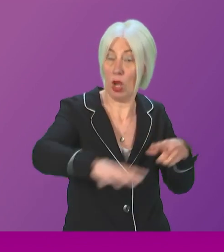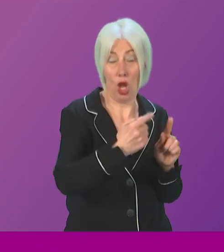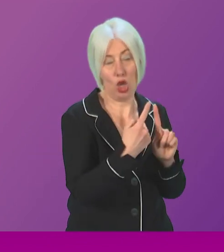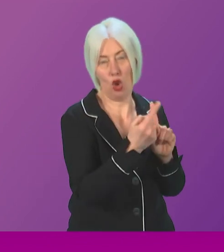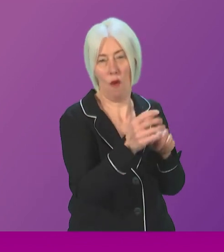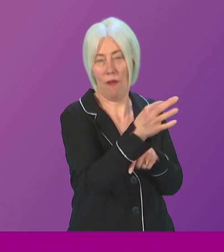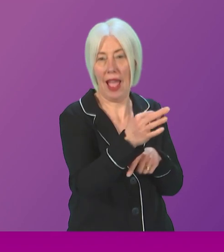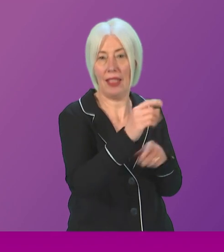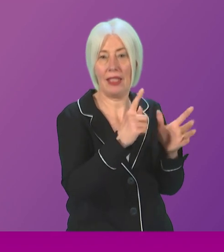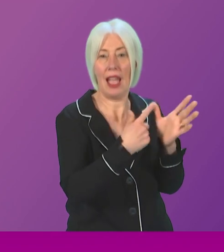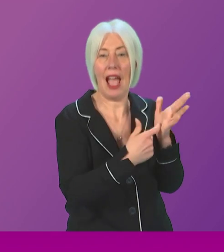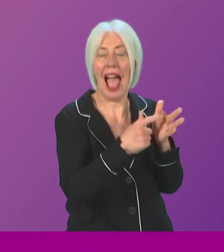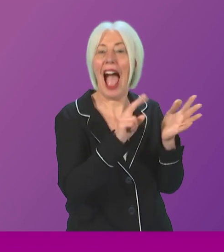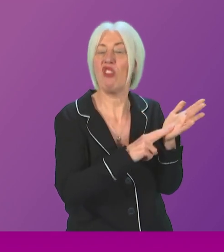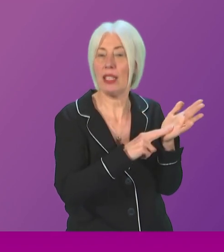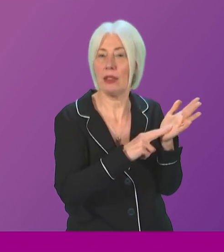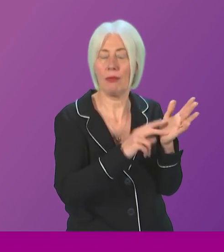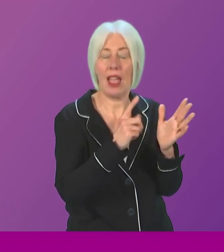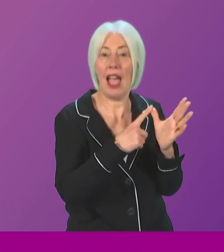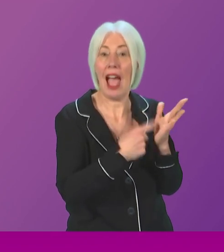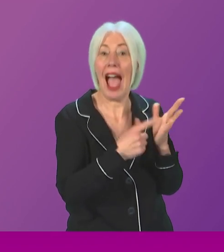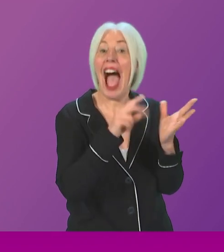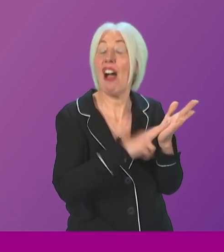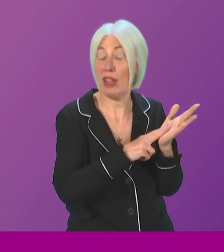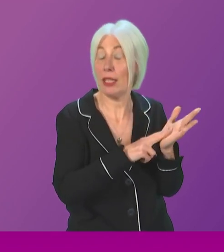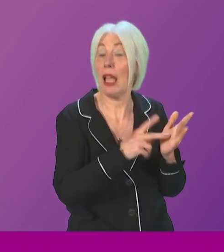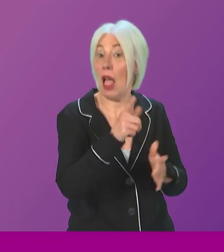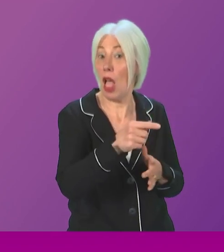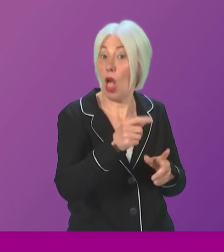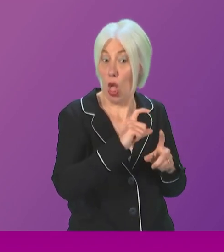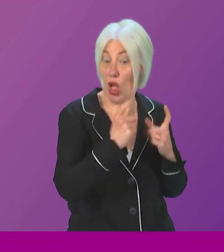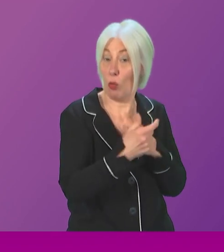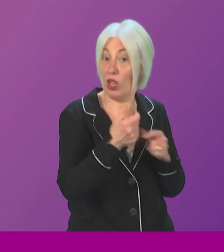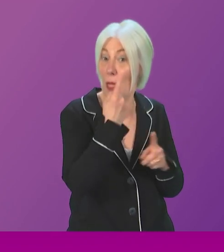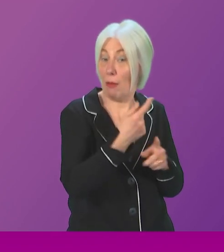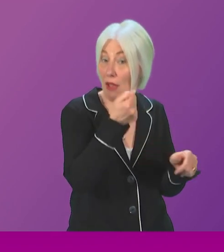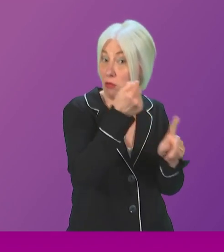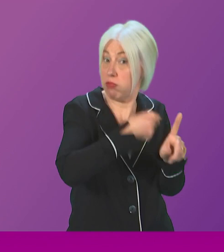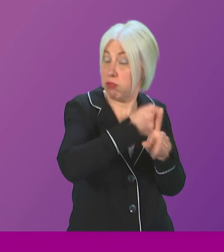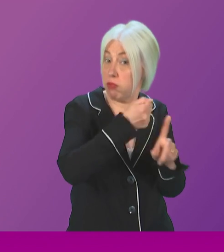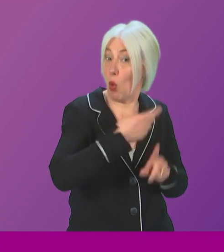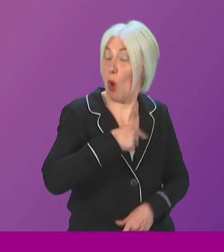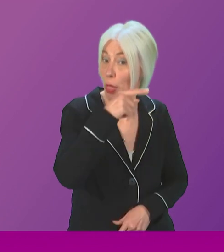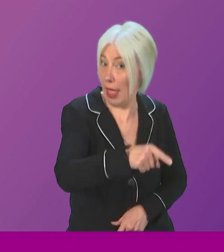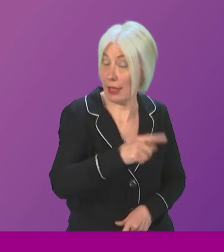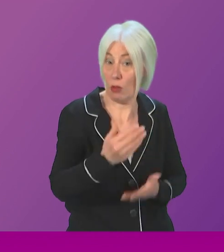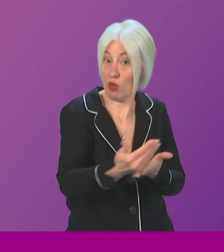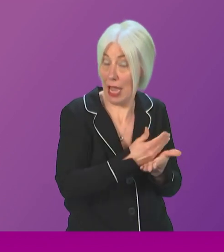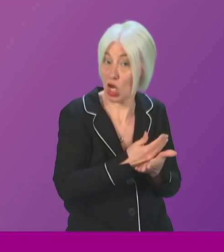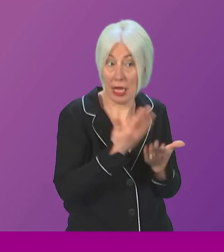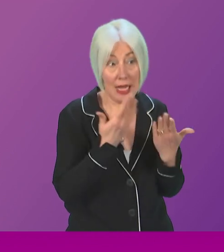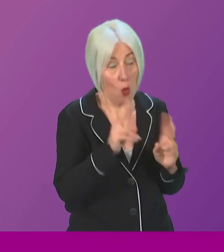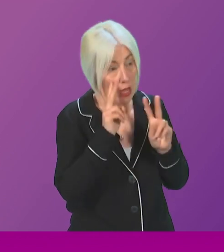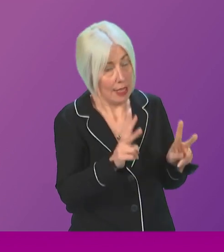Arran, as I say, was a result of campaigning by the local community. And I think that is a good model for us to take forward our